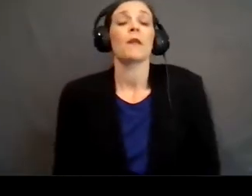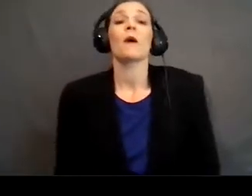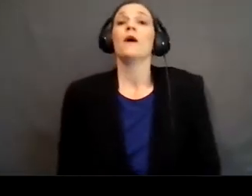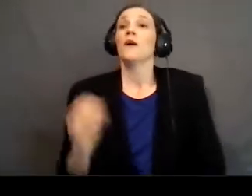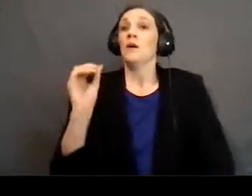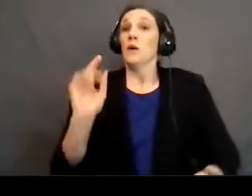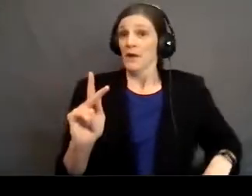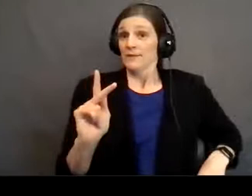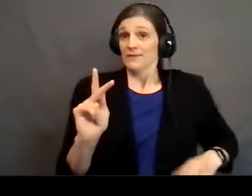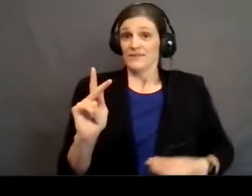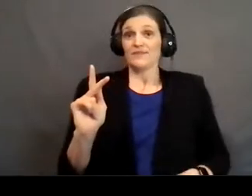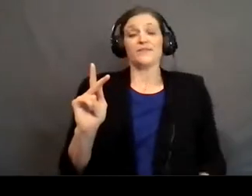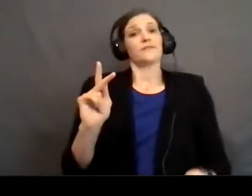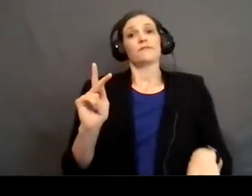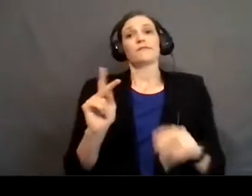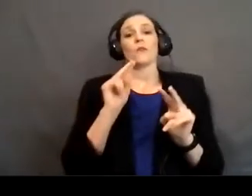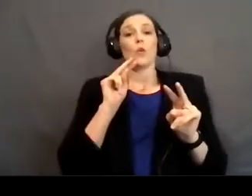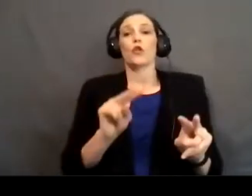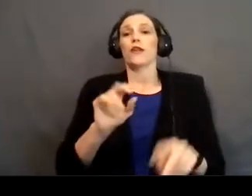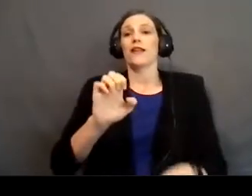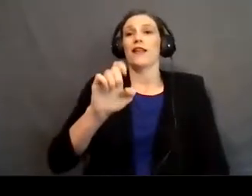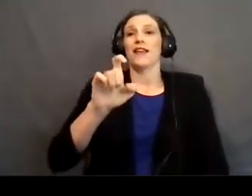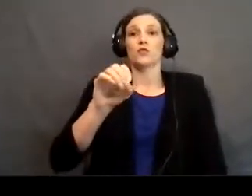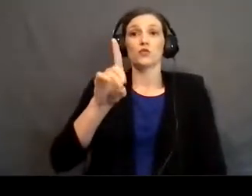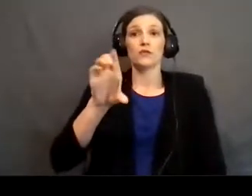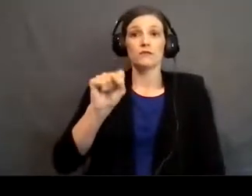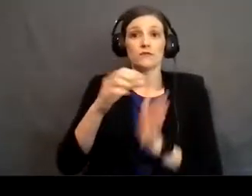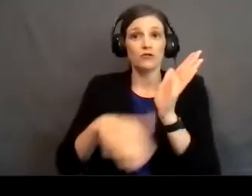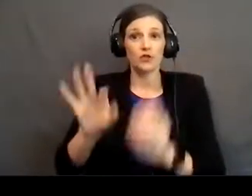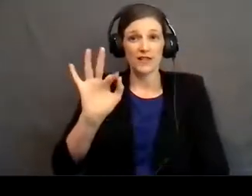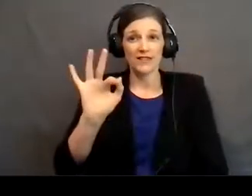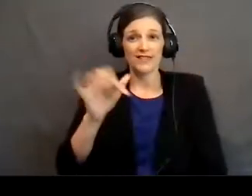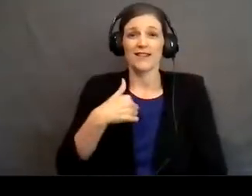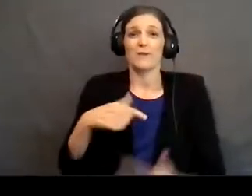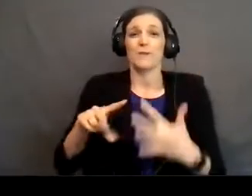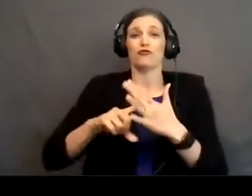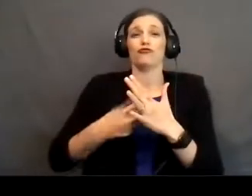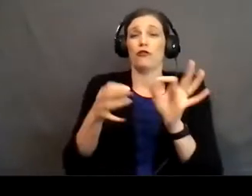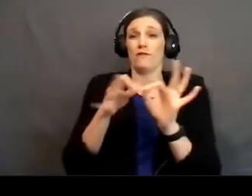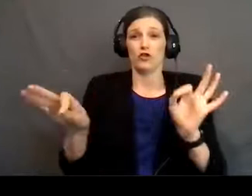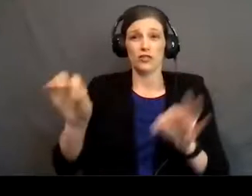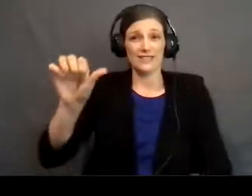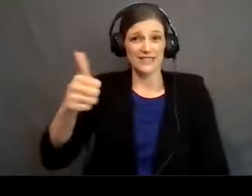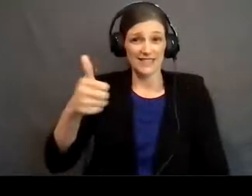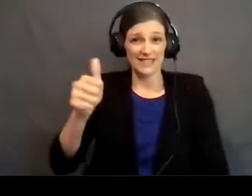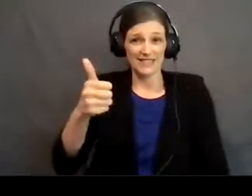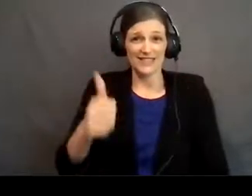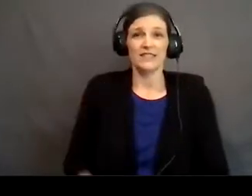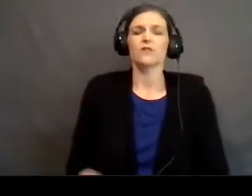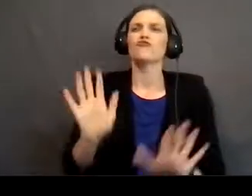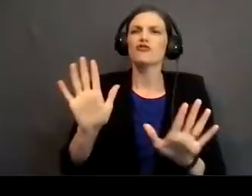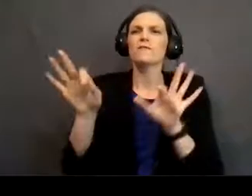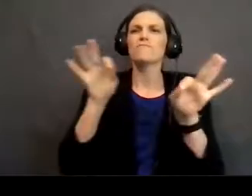All right. So, we are taking a look at Exodus chapter 19. I'm going to start in verse 10. So, just to